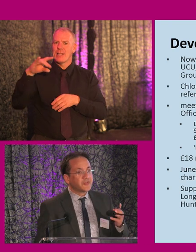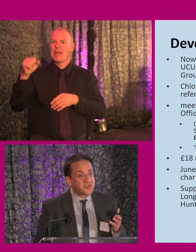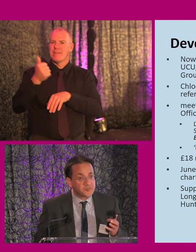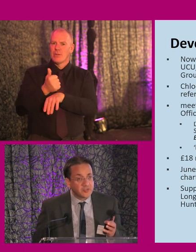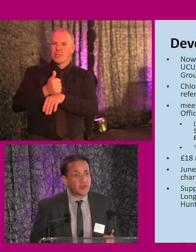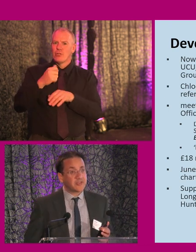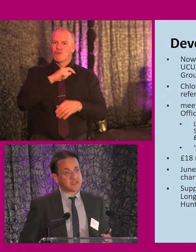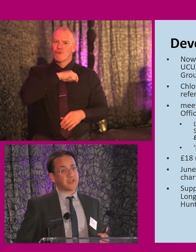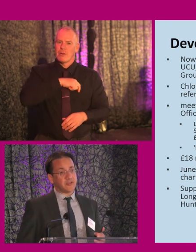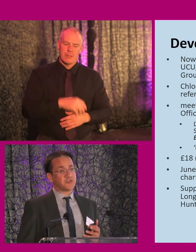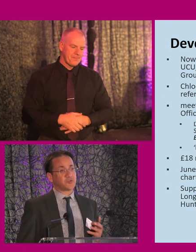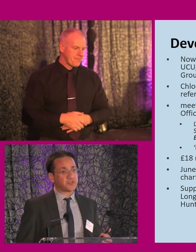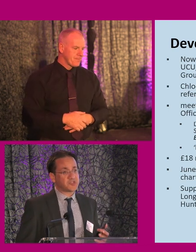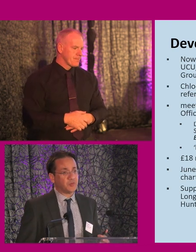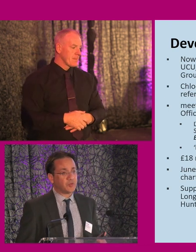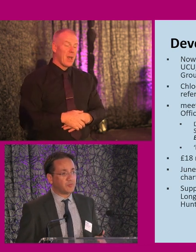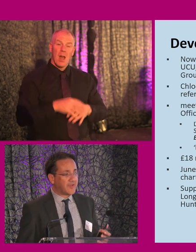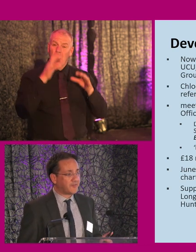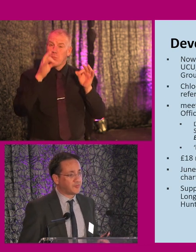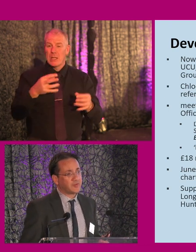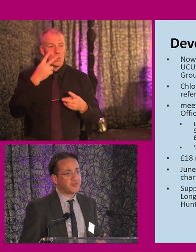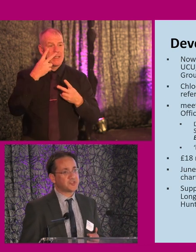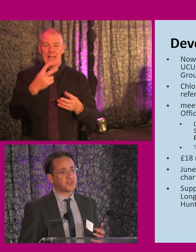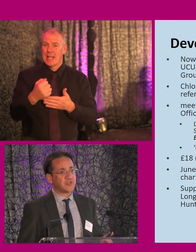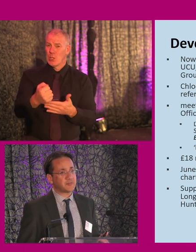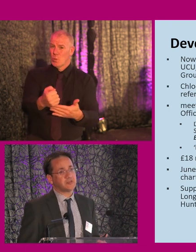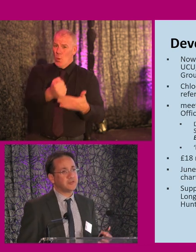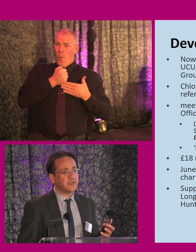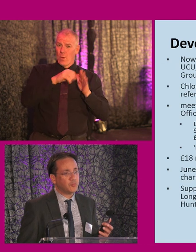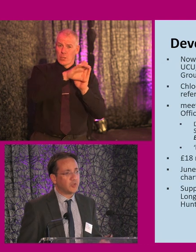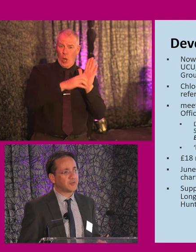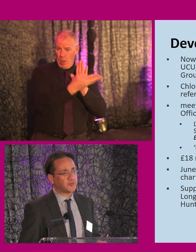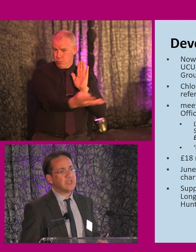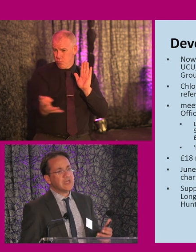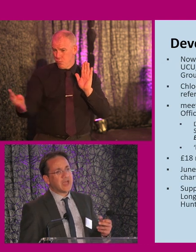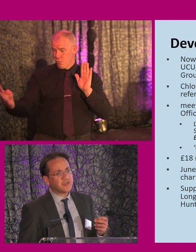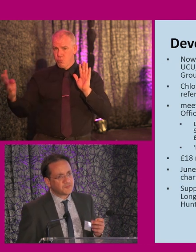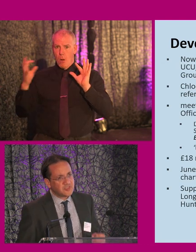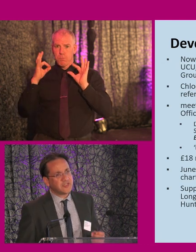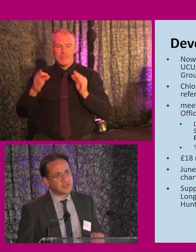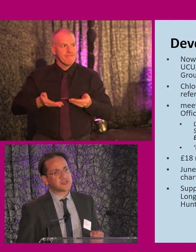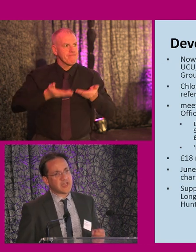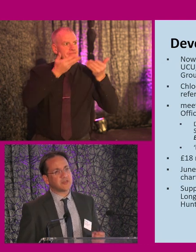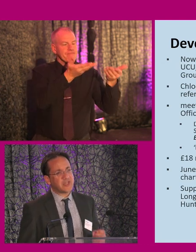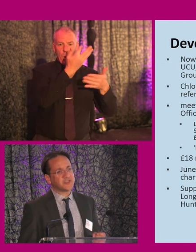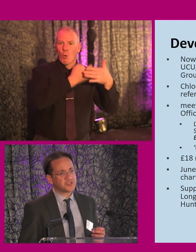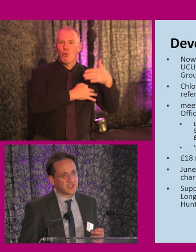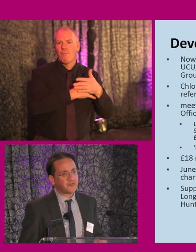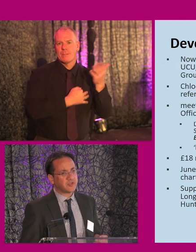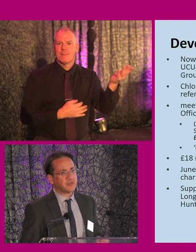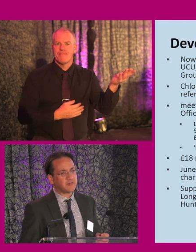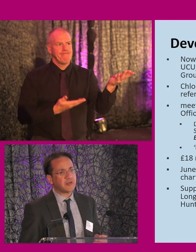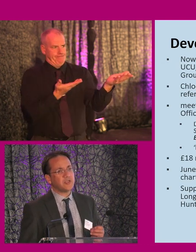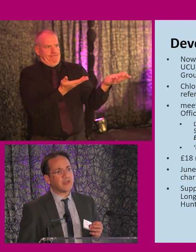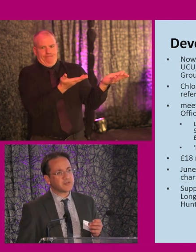So this has been great to see. The sort of support that we've had for all of this has just been absolutely wonderful. And this really does send a message to